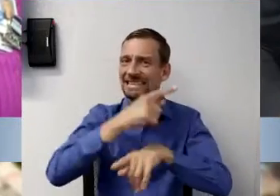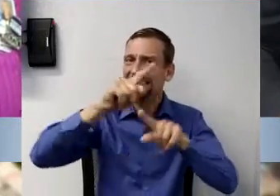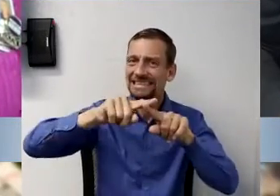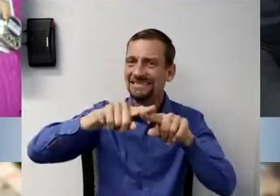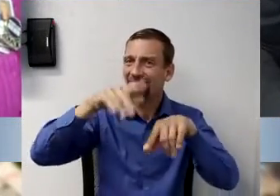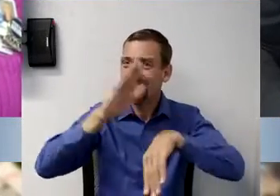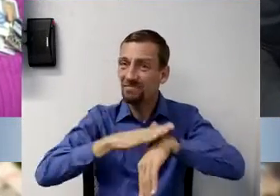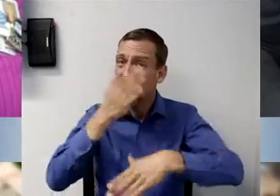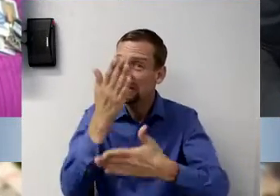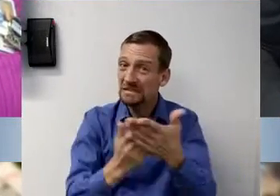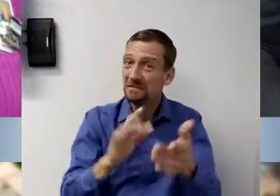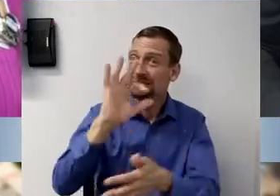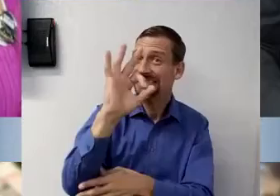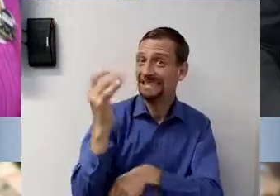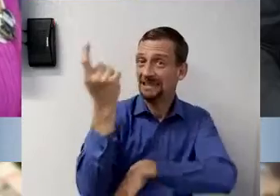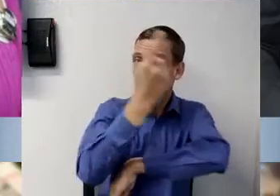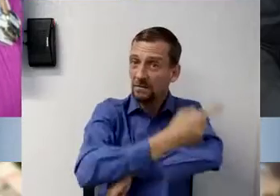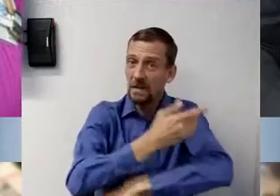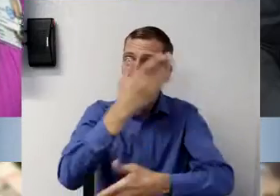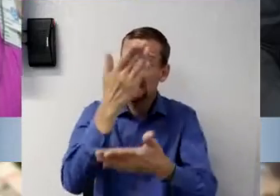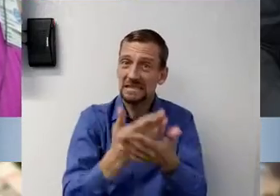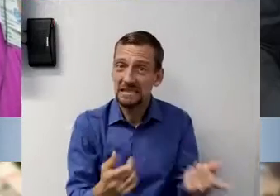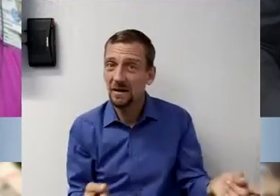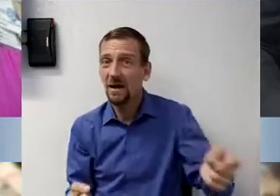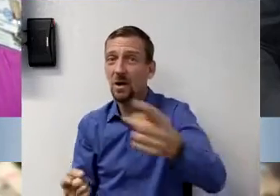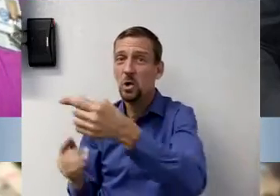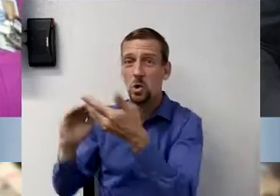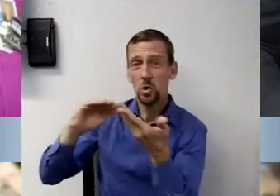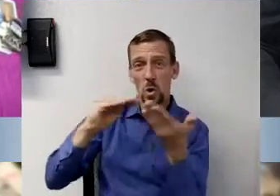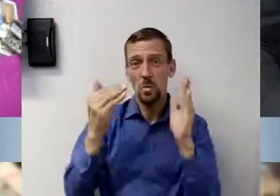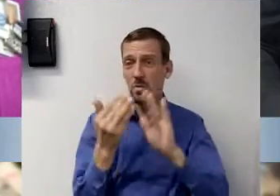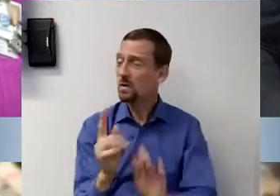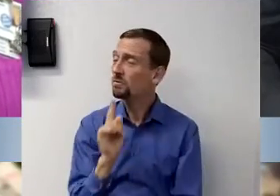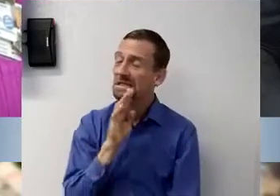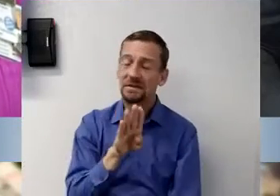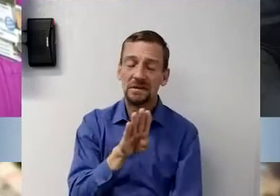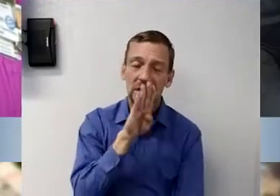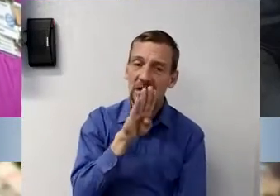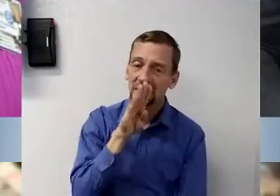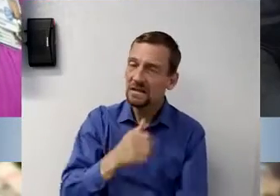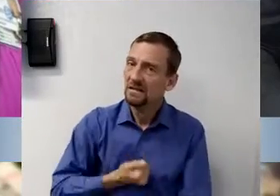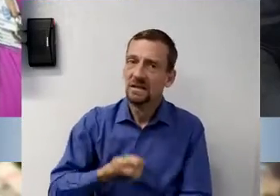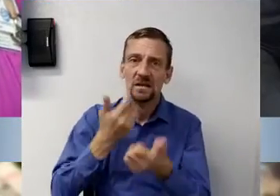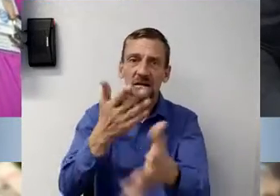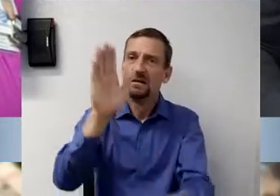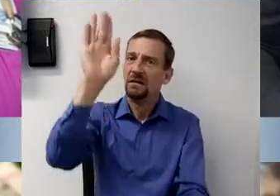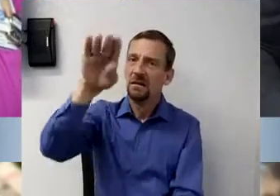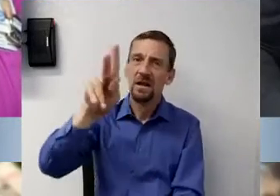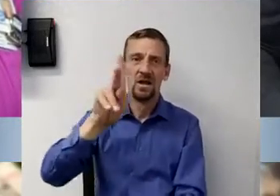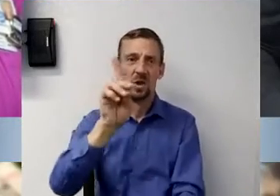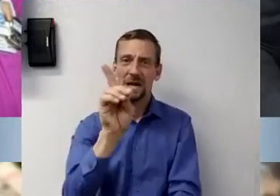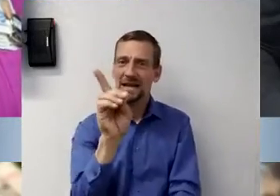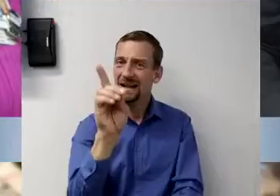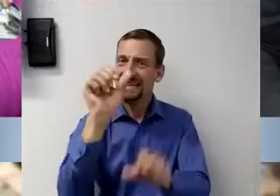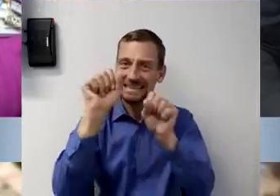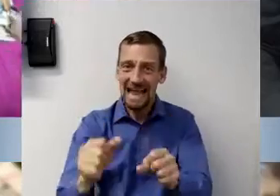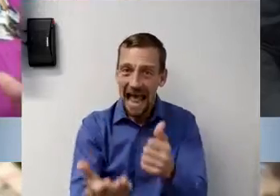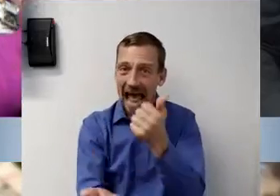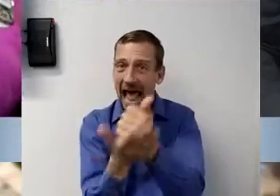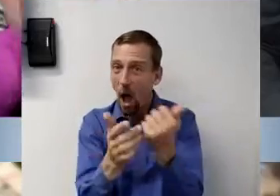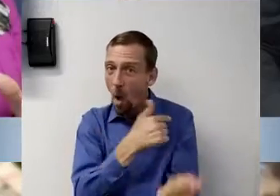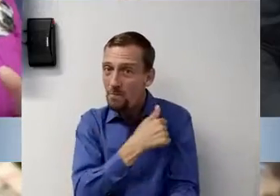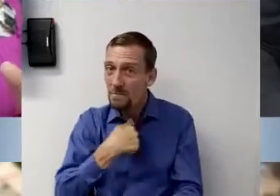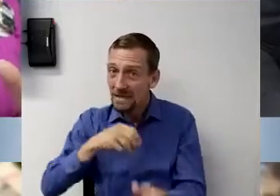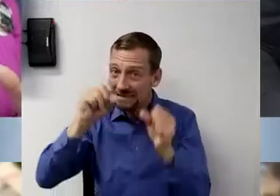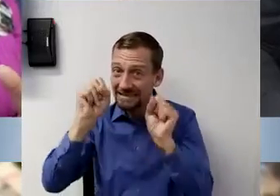A few of our community members have voiced their frustration at that time frame and asked if Cahuilla Delta could do anything about that. So